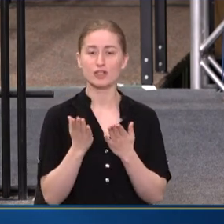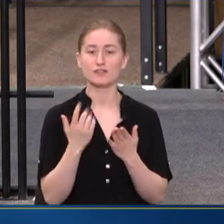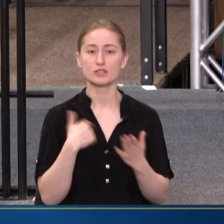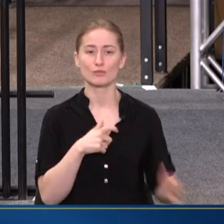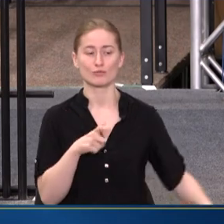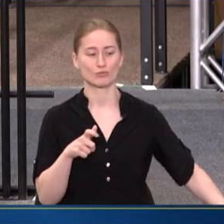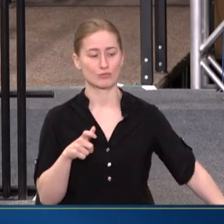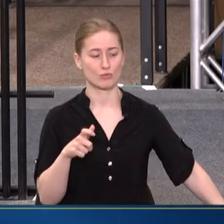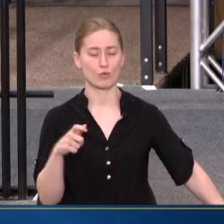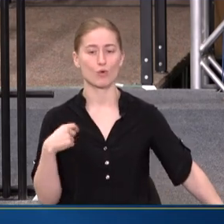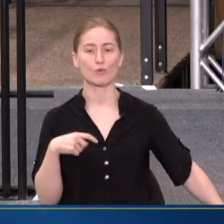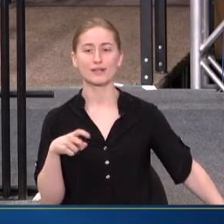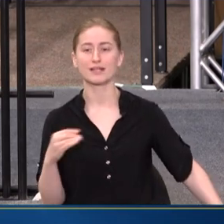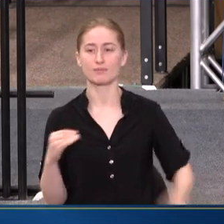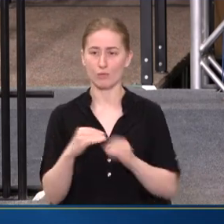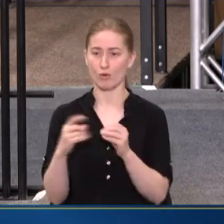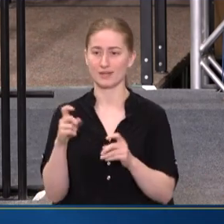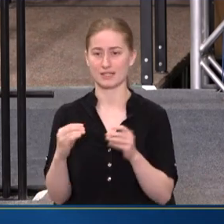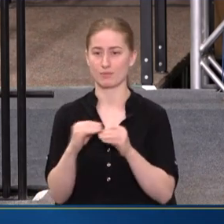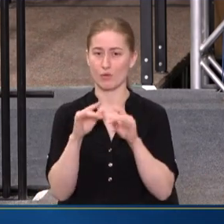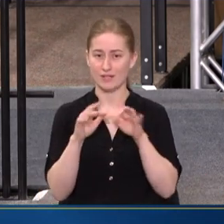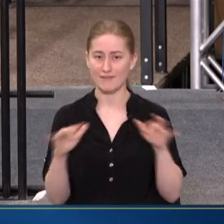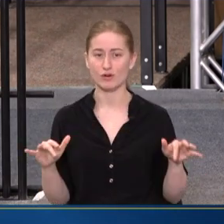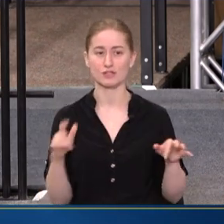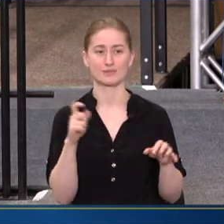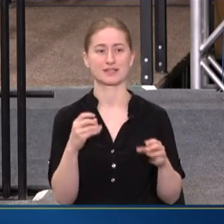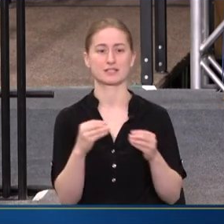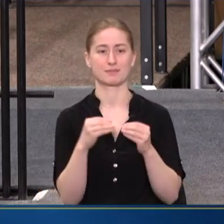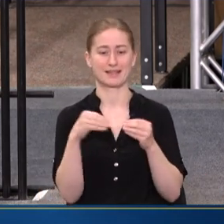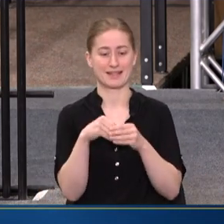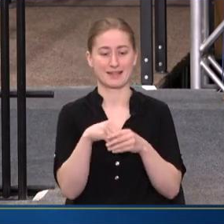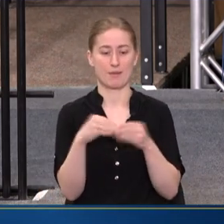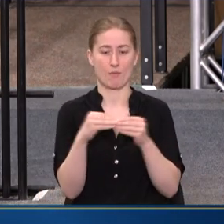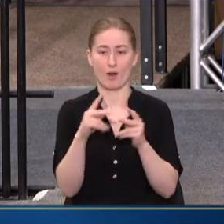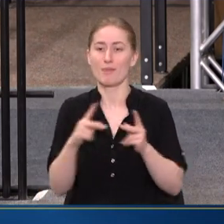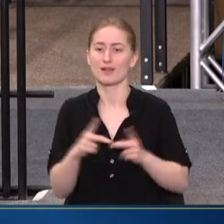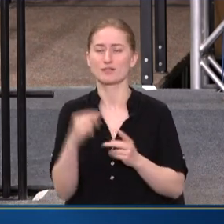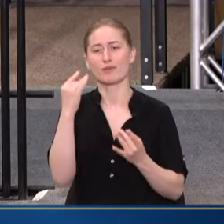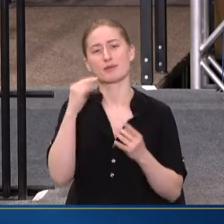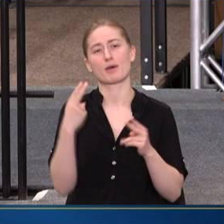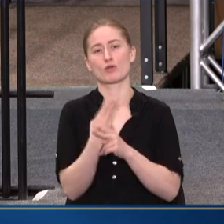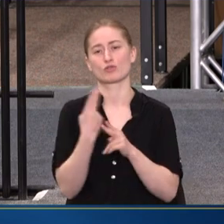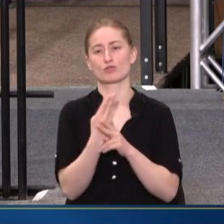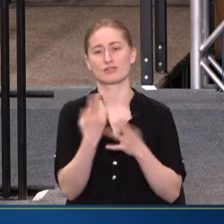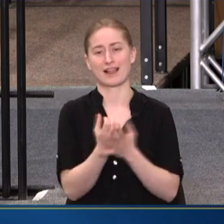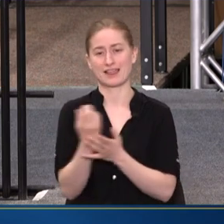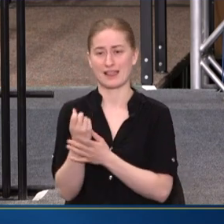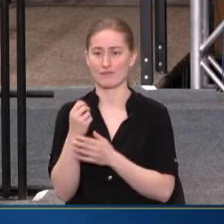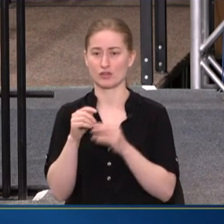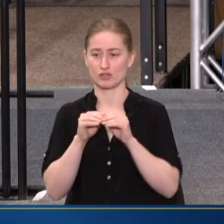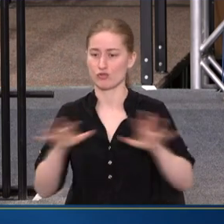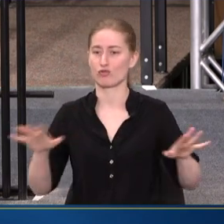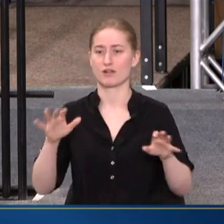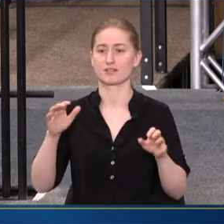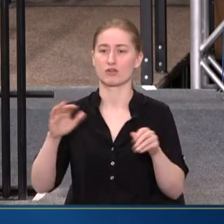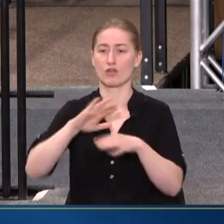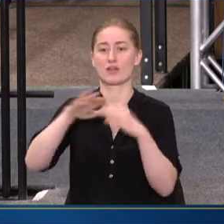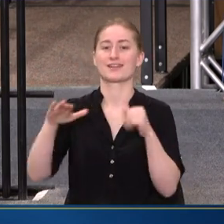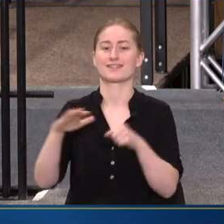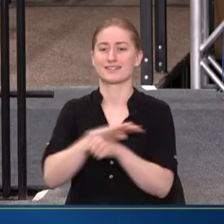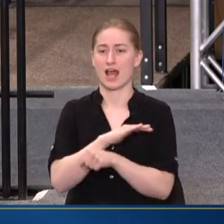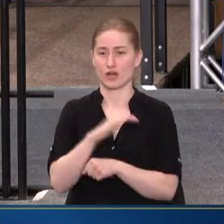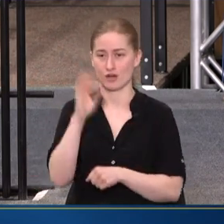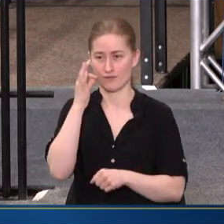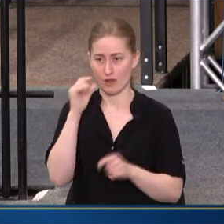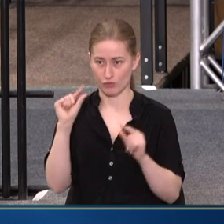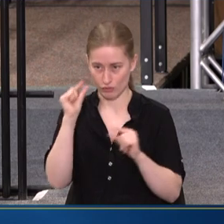WE NEED MORE OF IT. WE NEED IT TO BE MORE DIVERSE AND WE NEED IT TO BE IN MORE PLACES. SO WE ARE THINKING ABOUT USING LEVERS ACROSS THE FEDERAL GOVERNMENT TO BUILD THAT